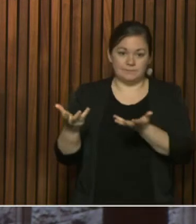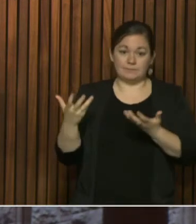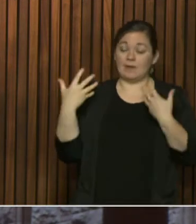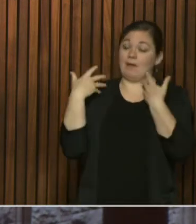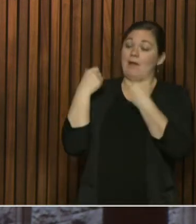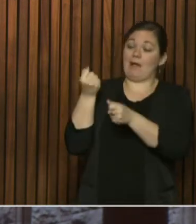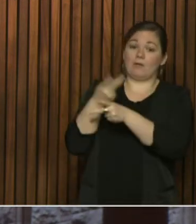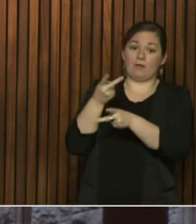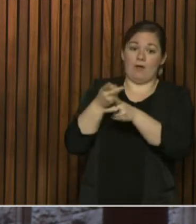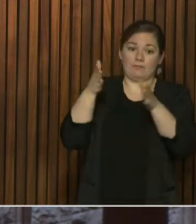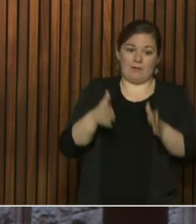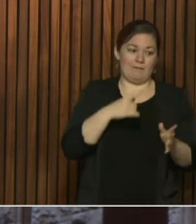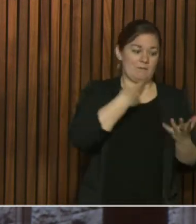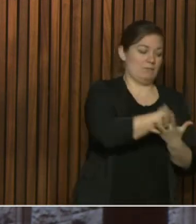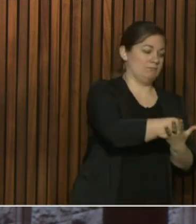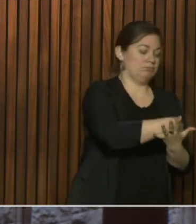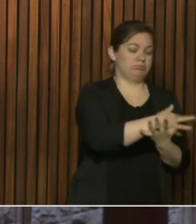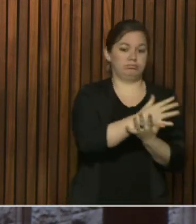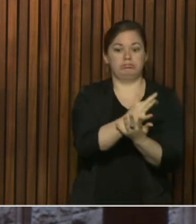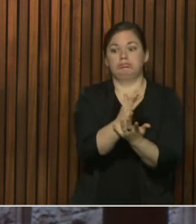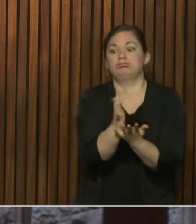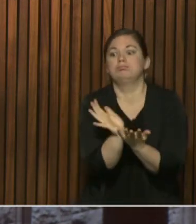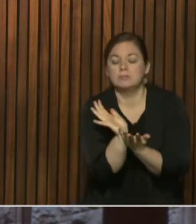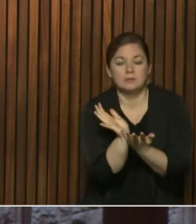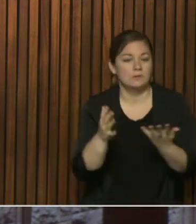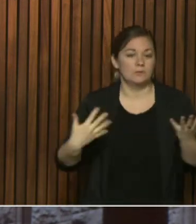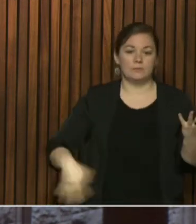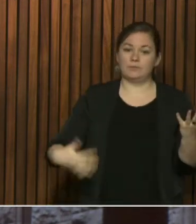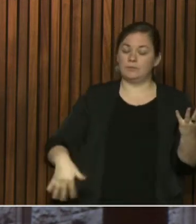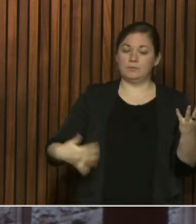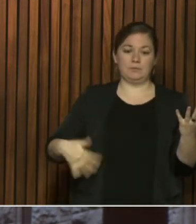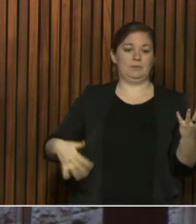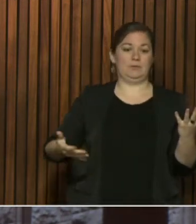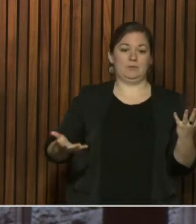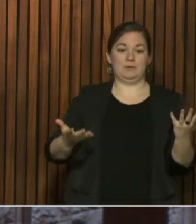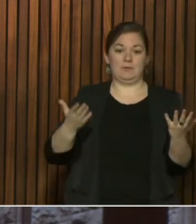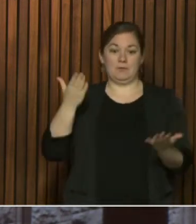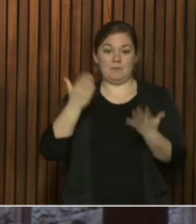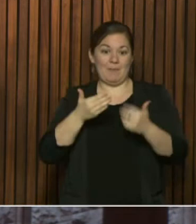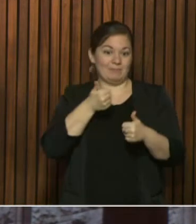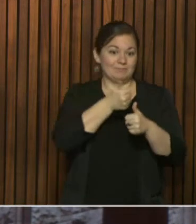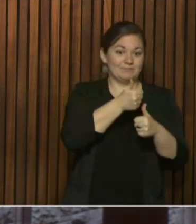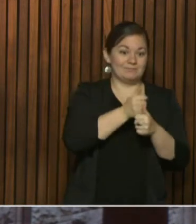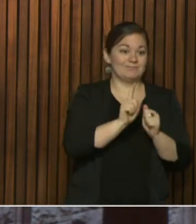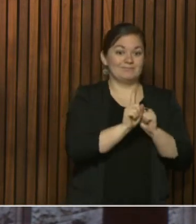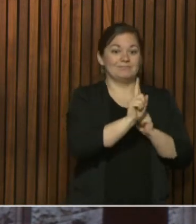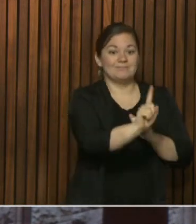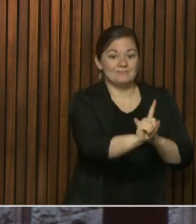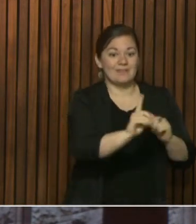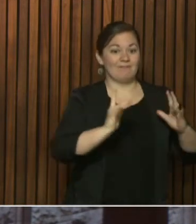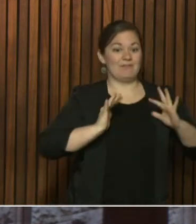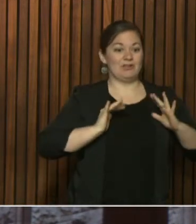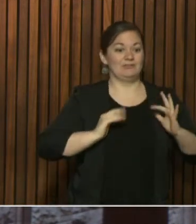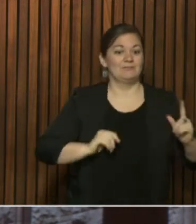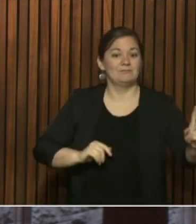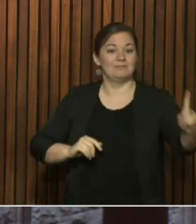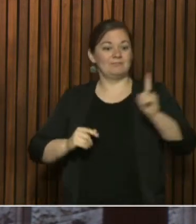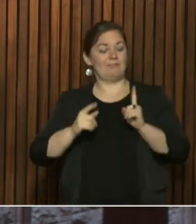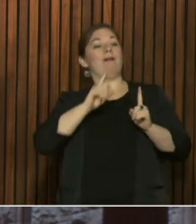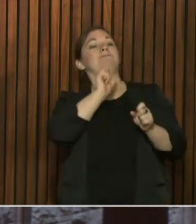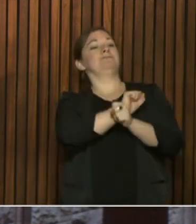profession. Now, they may have gotten it following return from travel and been in isolation